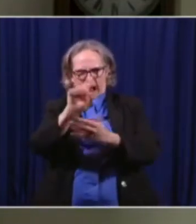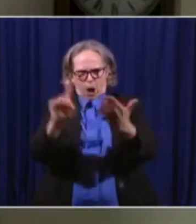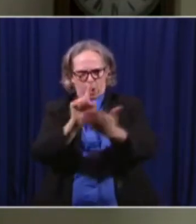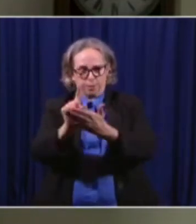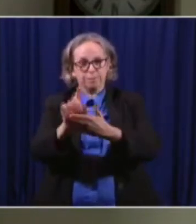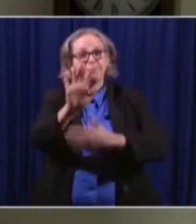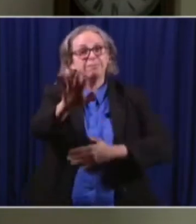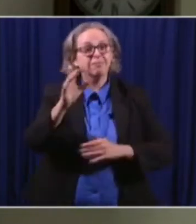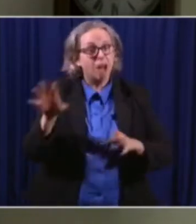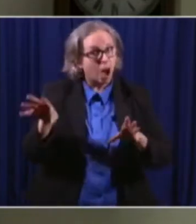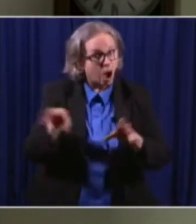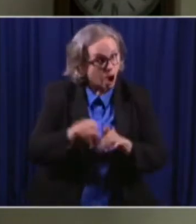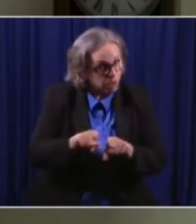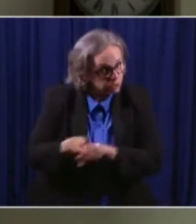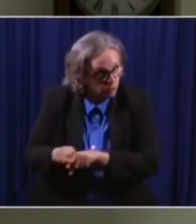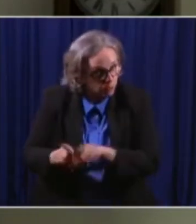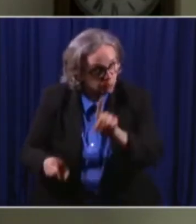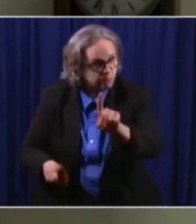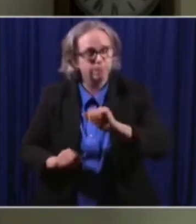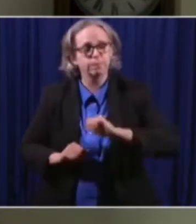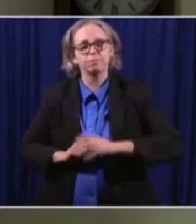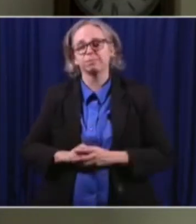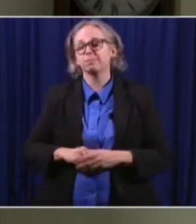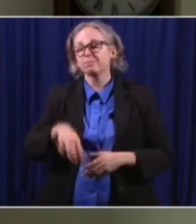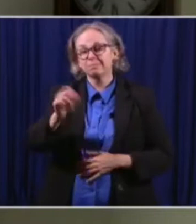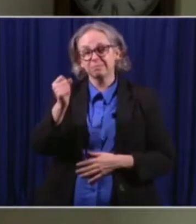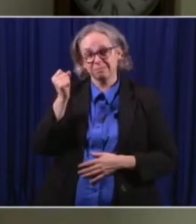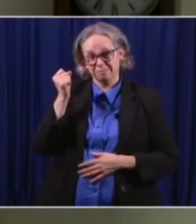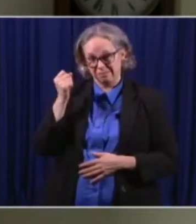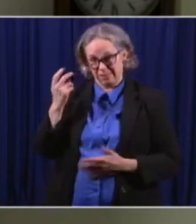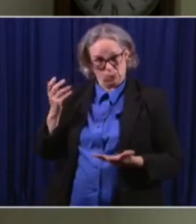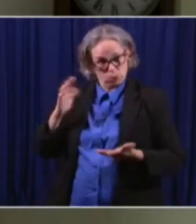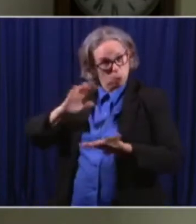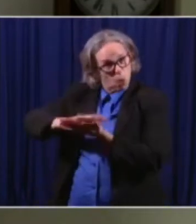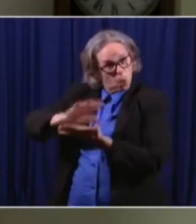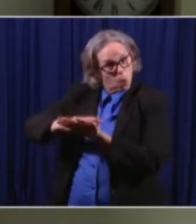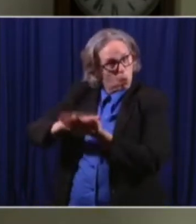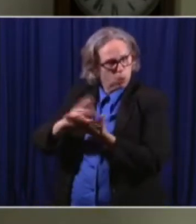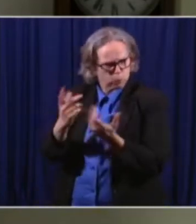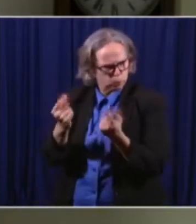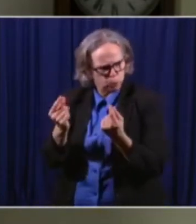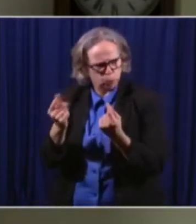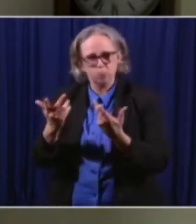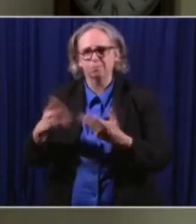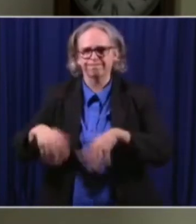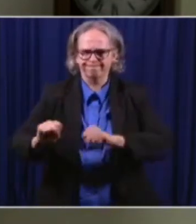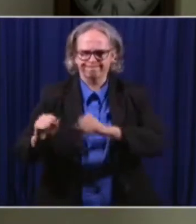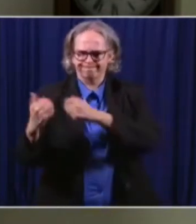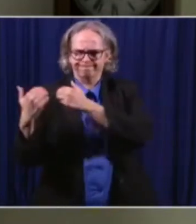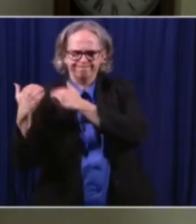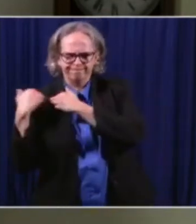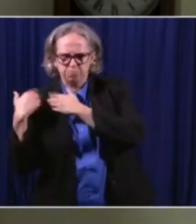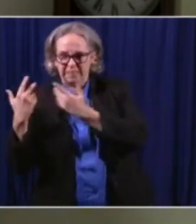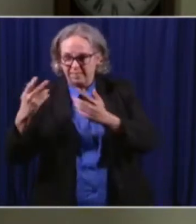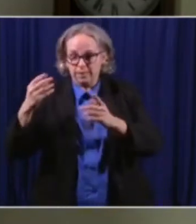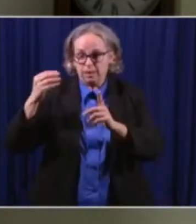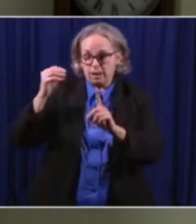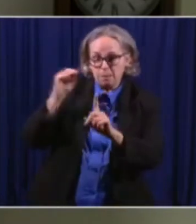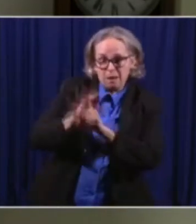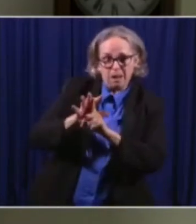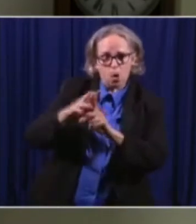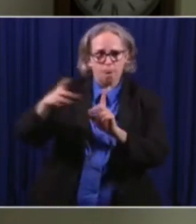guardian of child in writing and they can do this by hard copy or they could they could do it